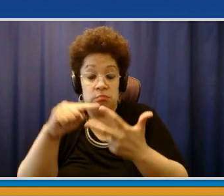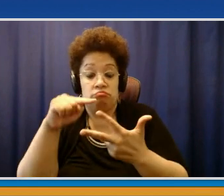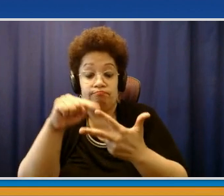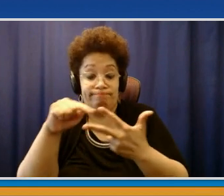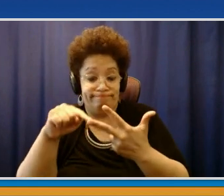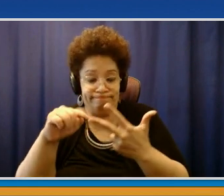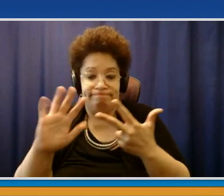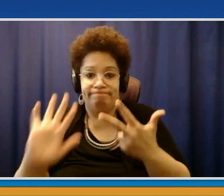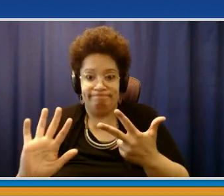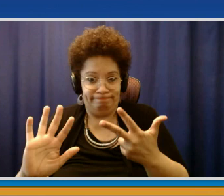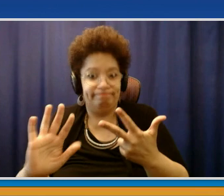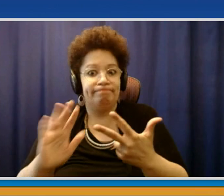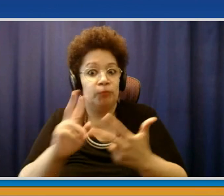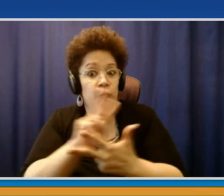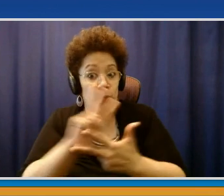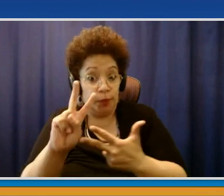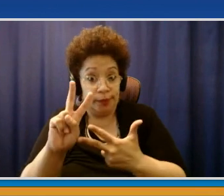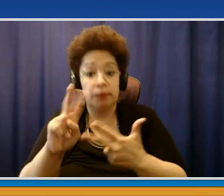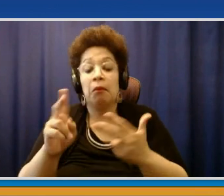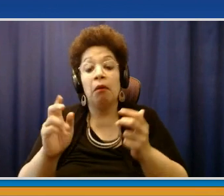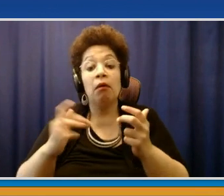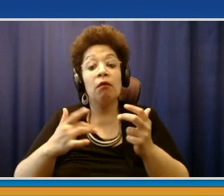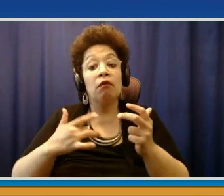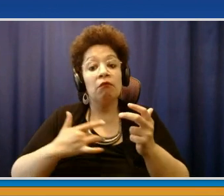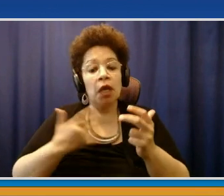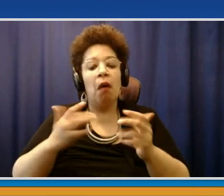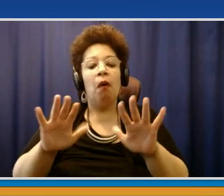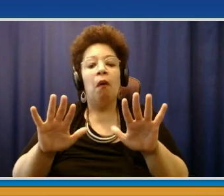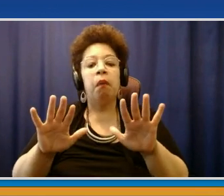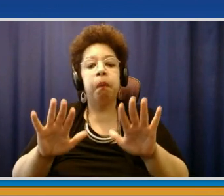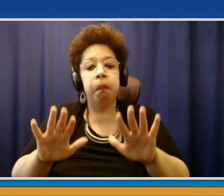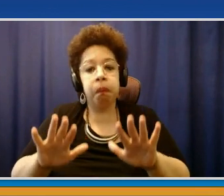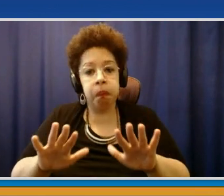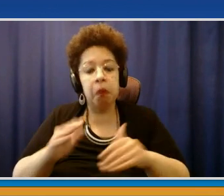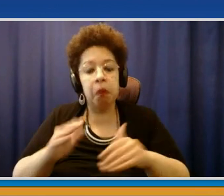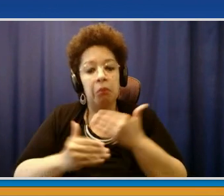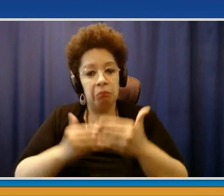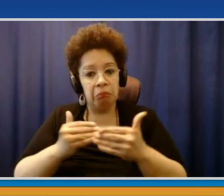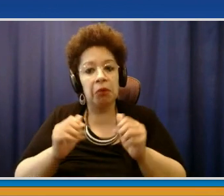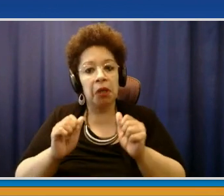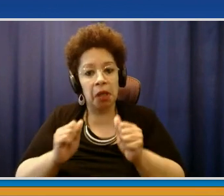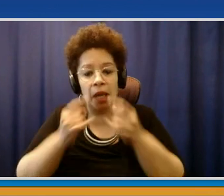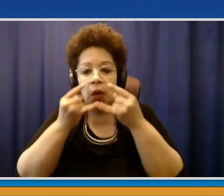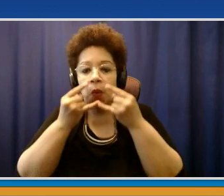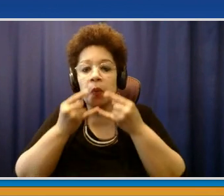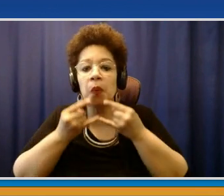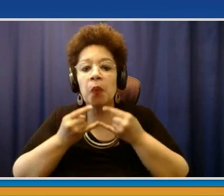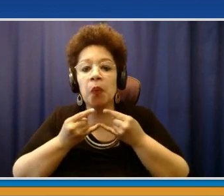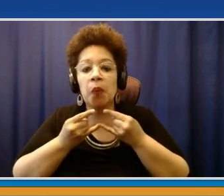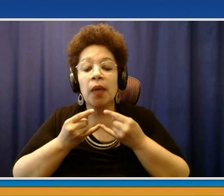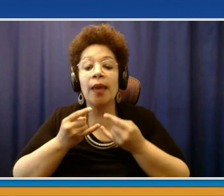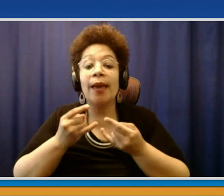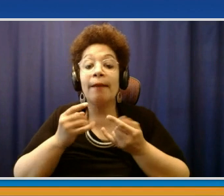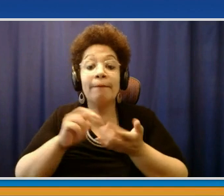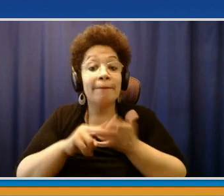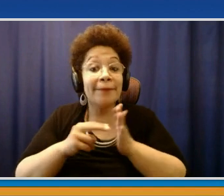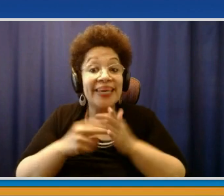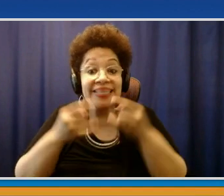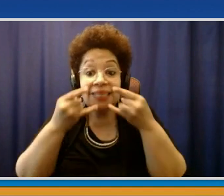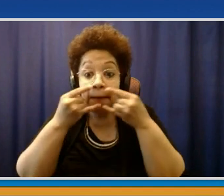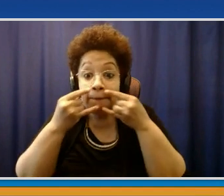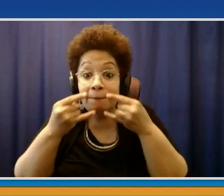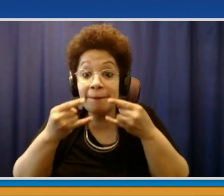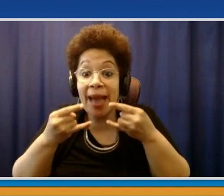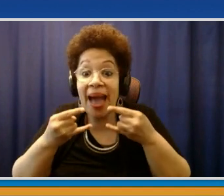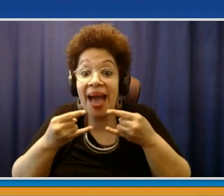you not reaching out somebody else if you have the disease. So mask less if you've been vaccinating twice, and I think that makes